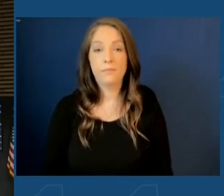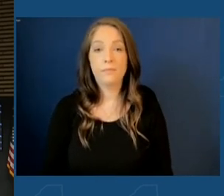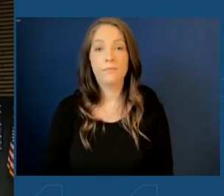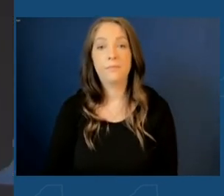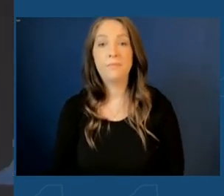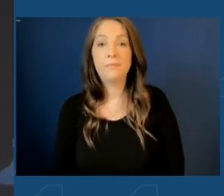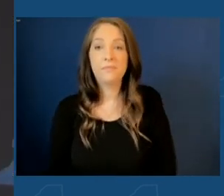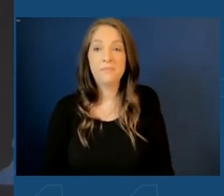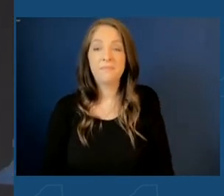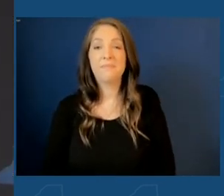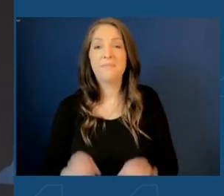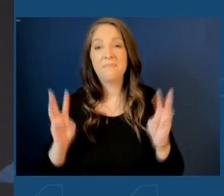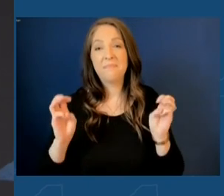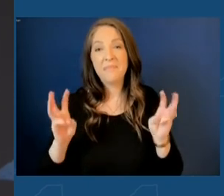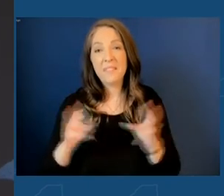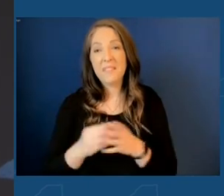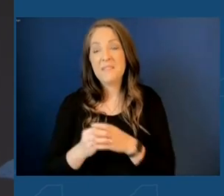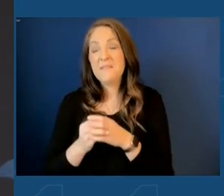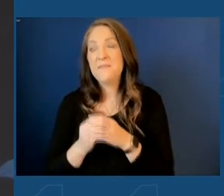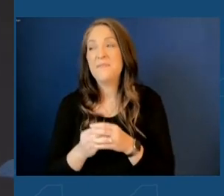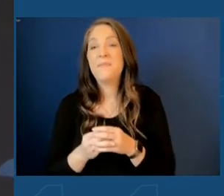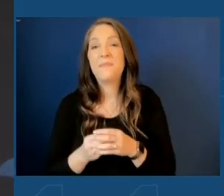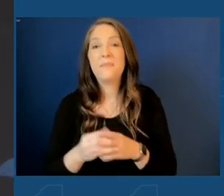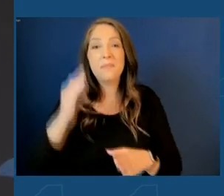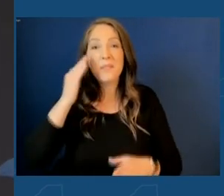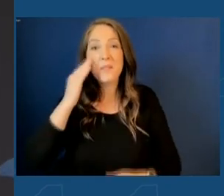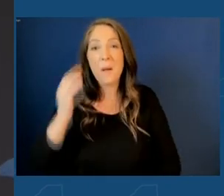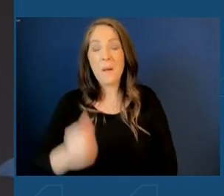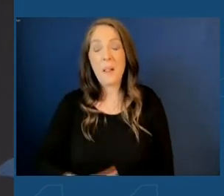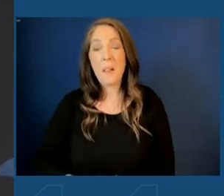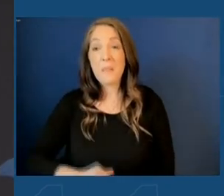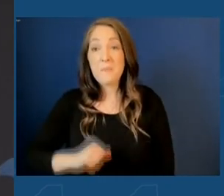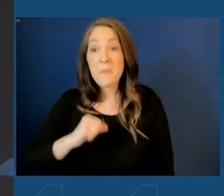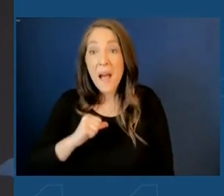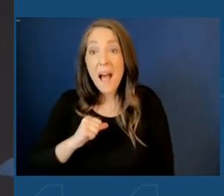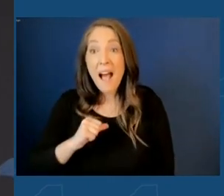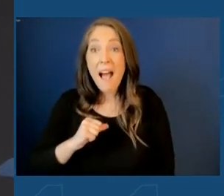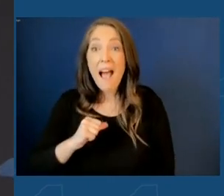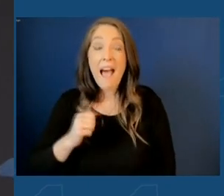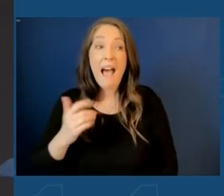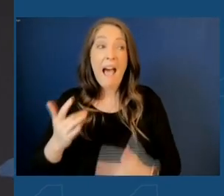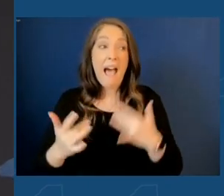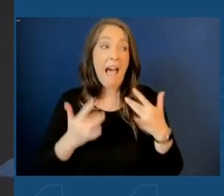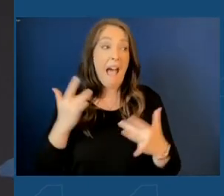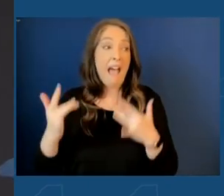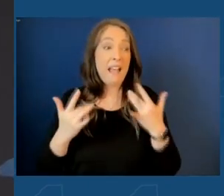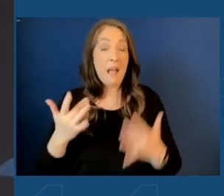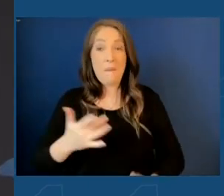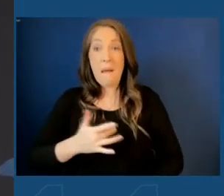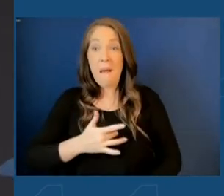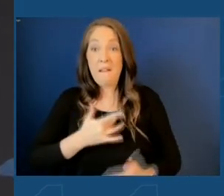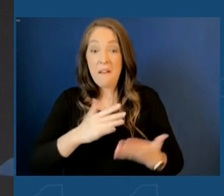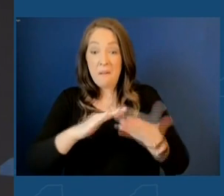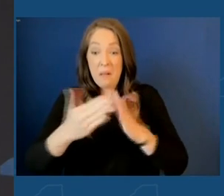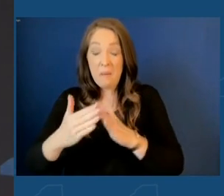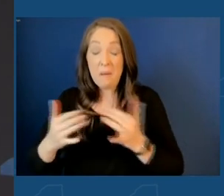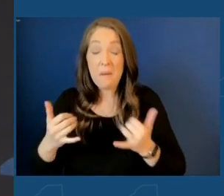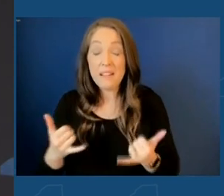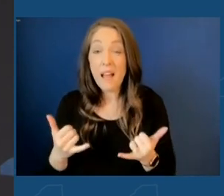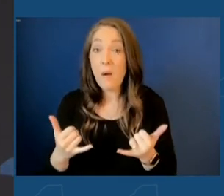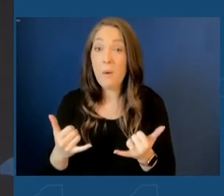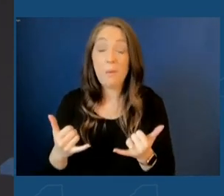Wow. You know, the pride and excitement that I feel for our community today is